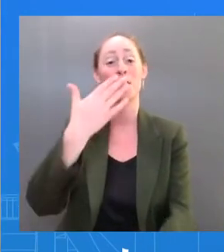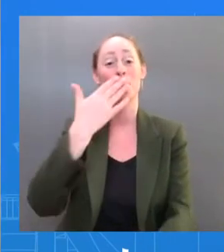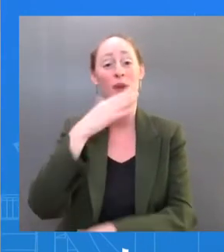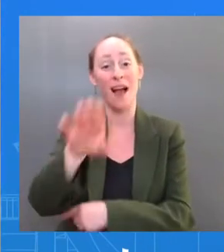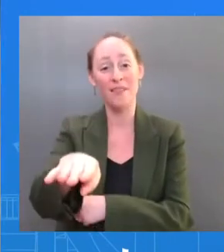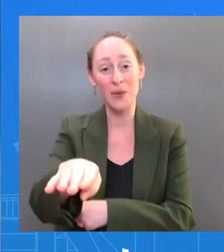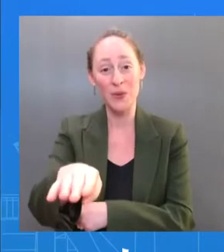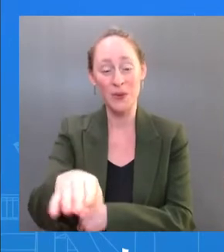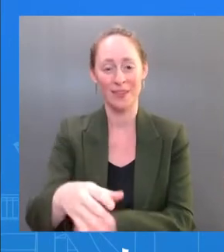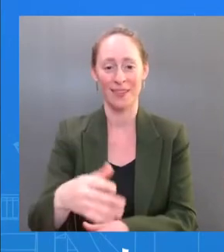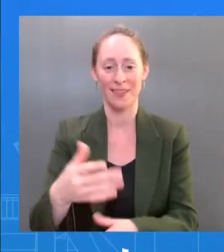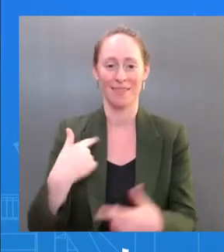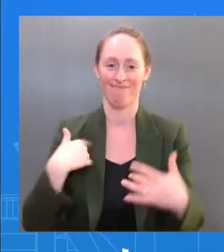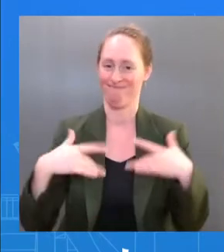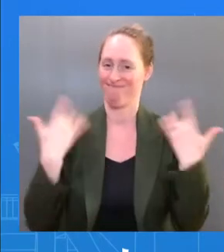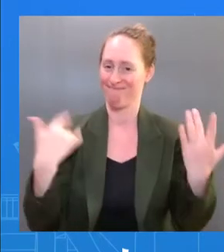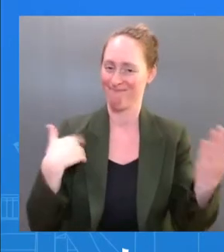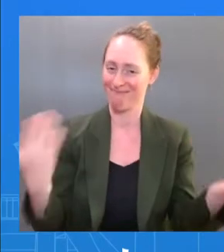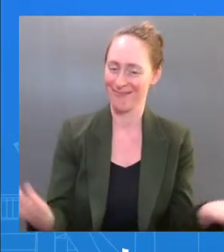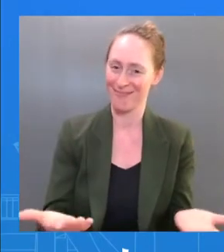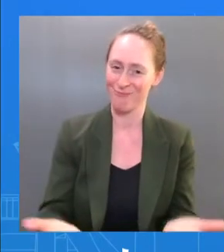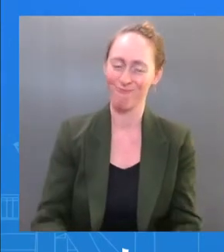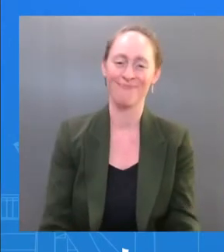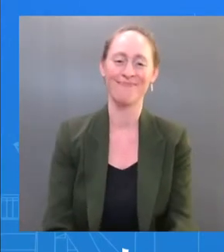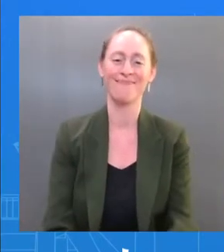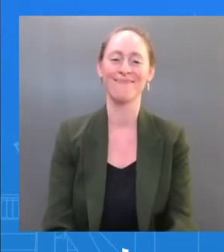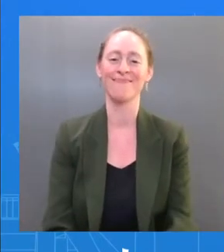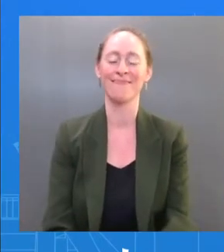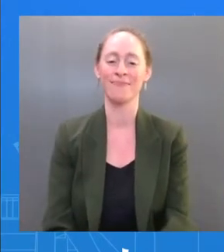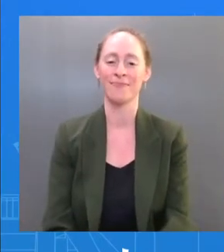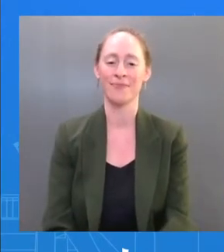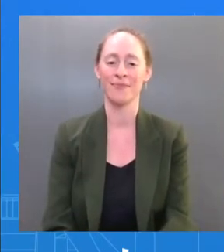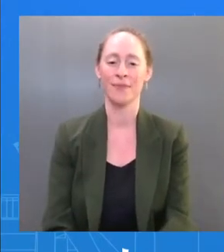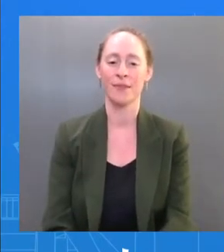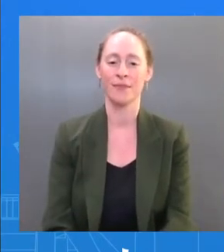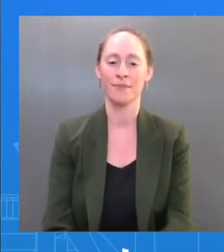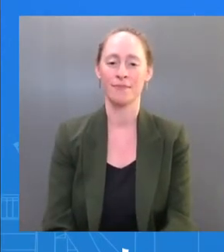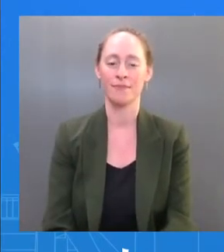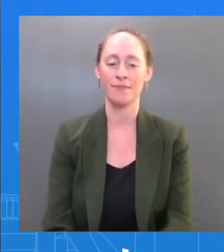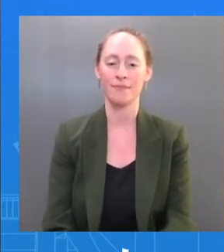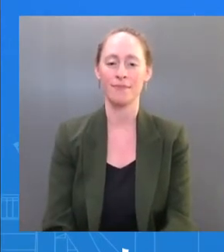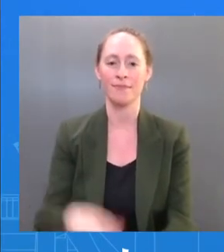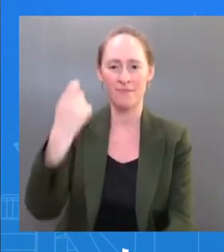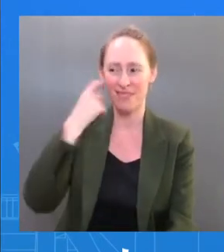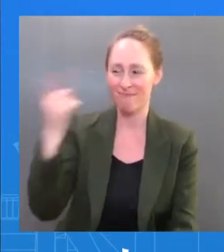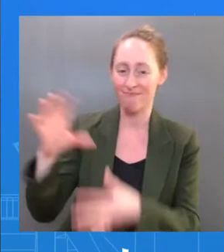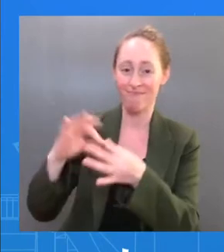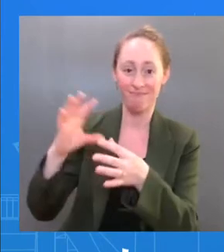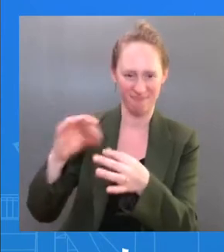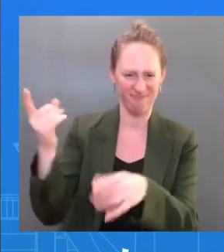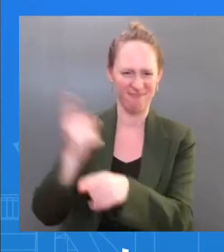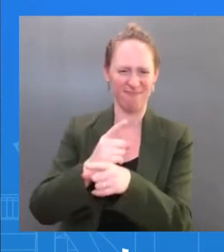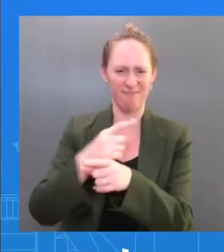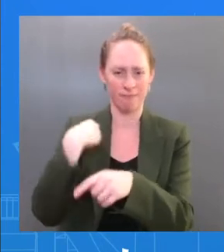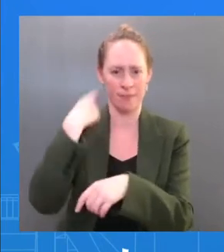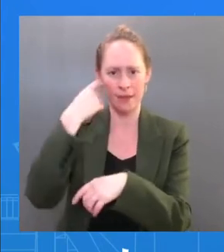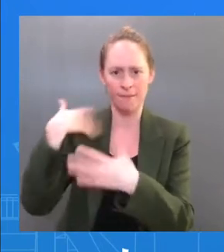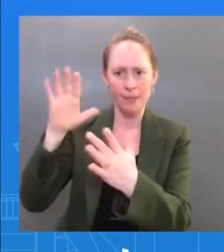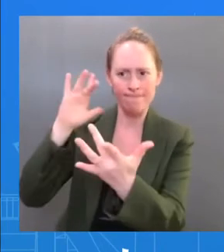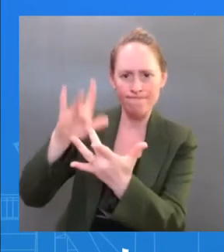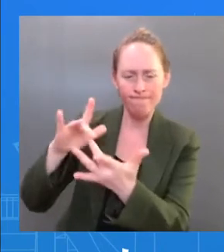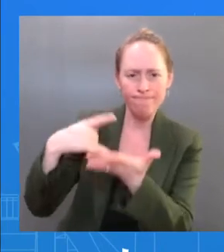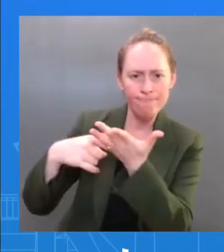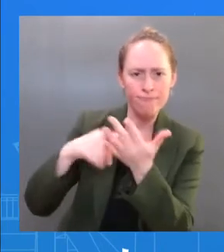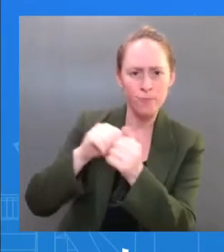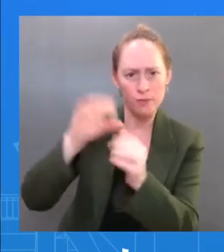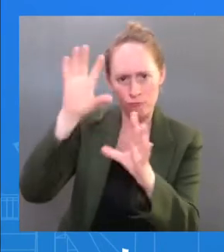So, as Corinne mentioned, I spoke to the President earlier. I also spoke at length with Dr. O'Connor, who is the President's personal